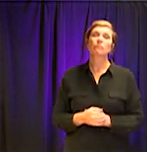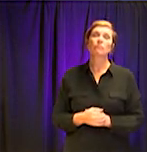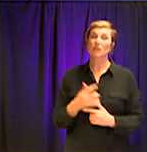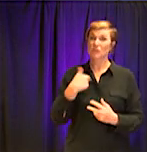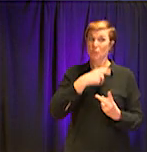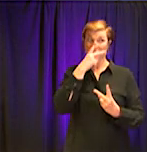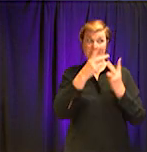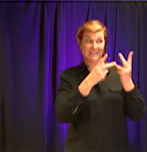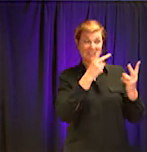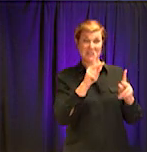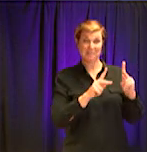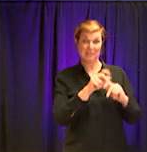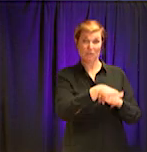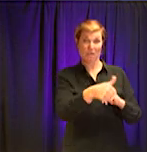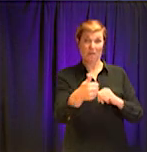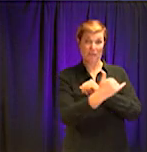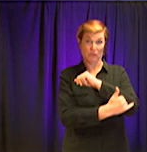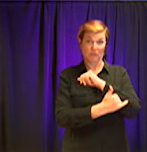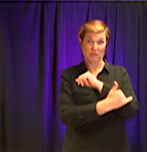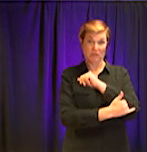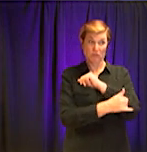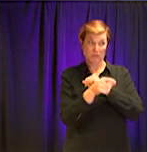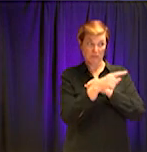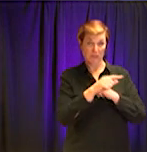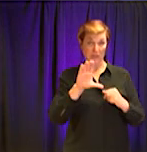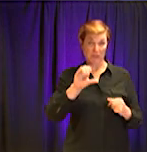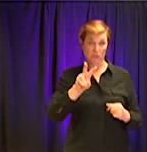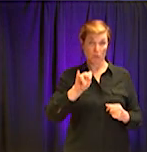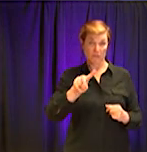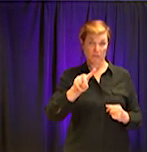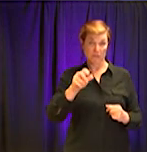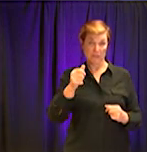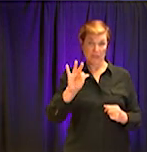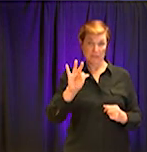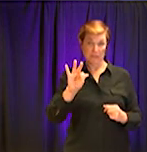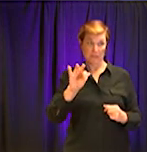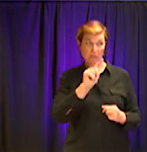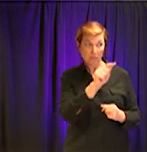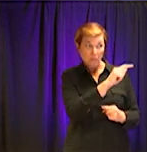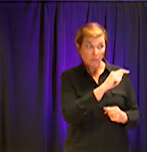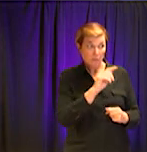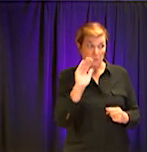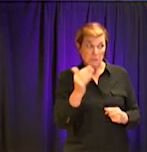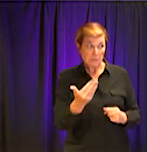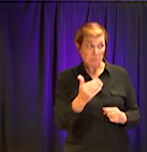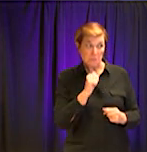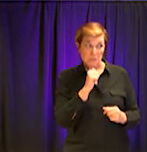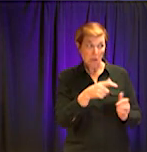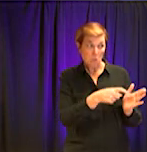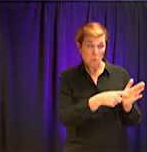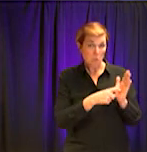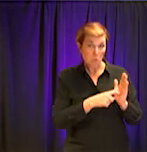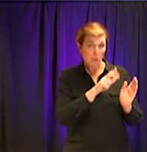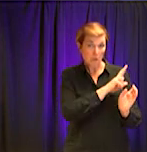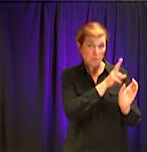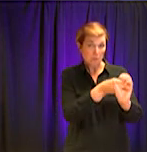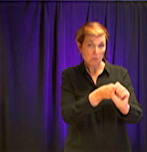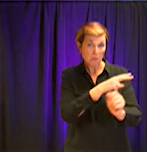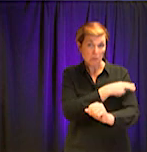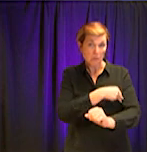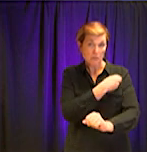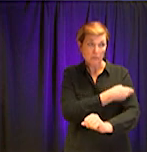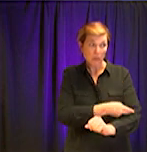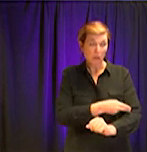parts of the world that have had this outbreak, don't require hospitalization. That's, that's great news. Um, there are others in the population.